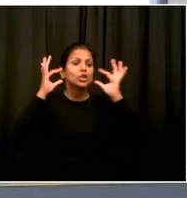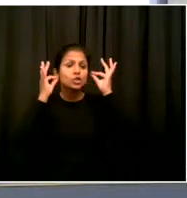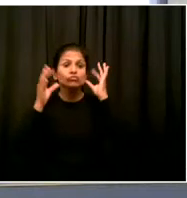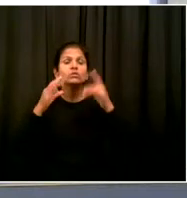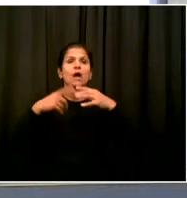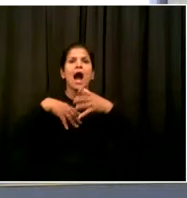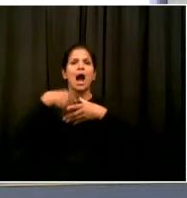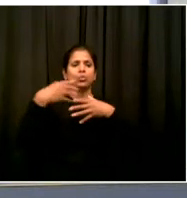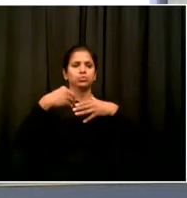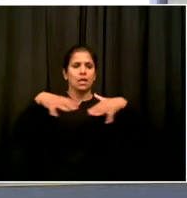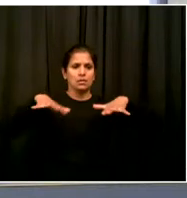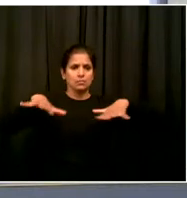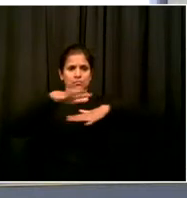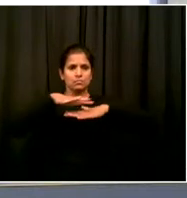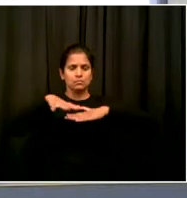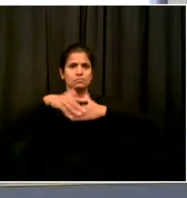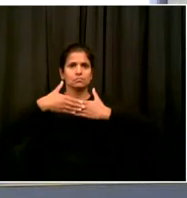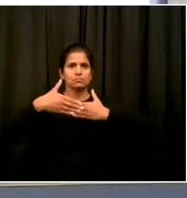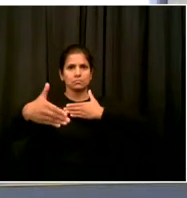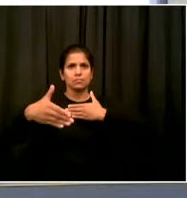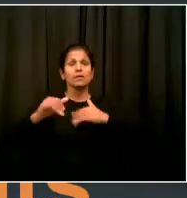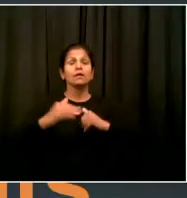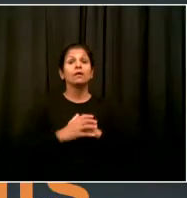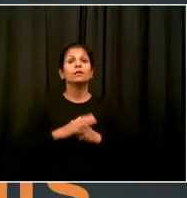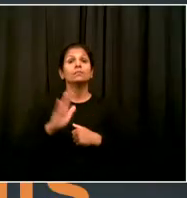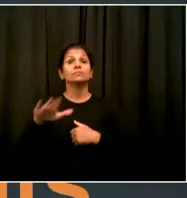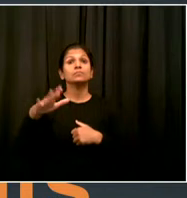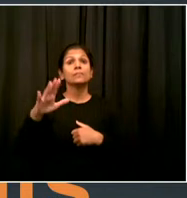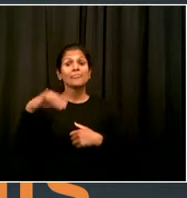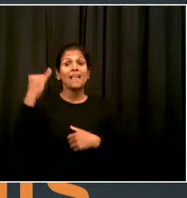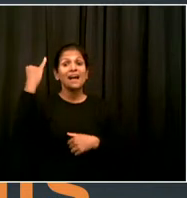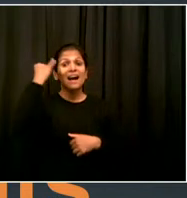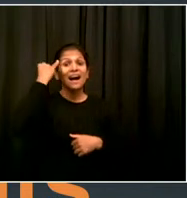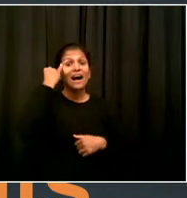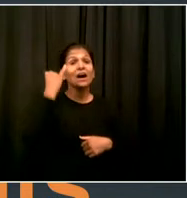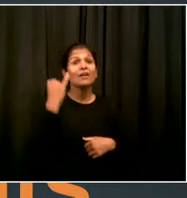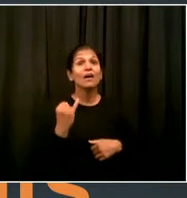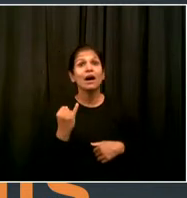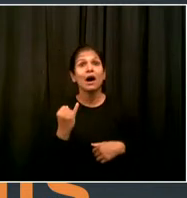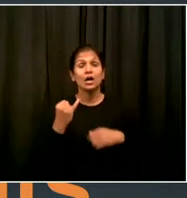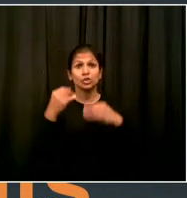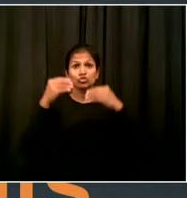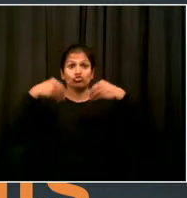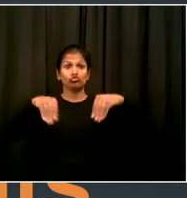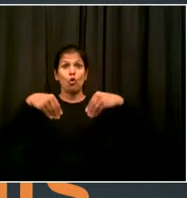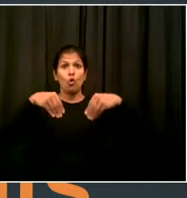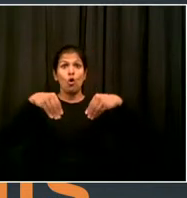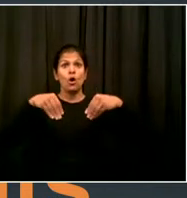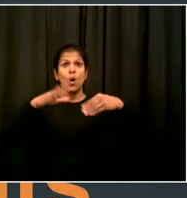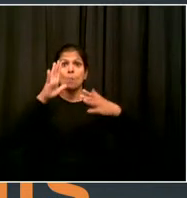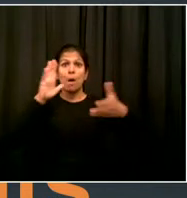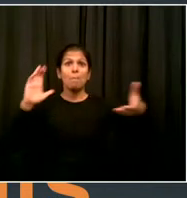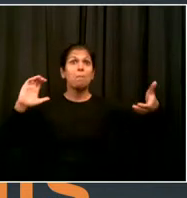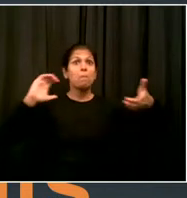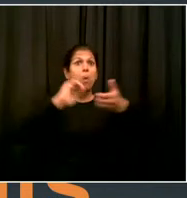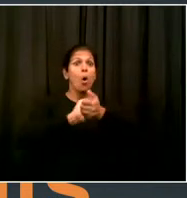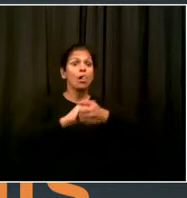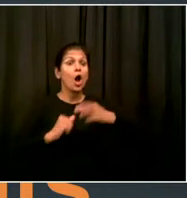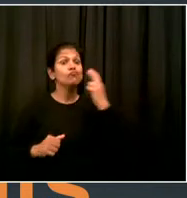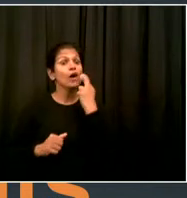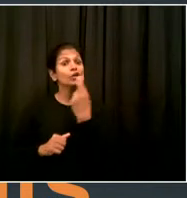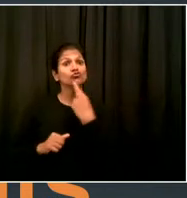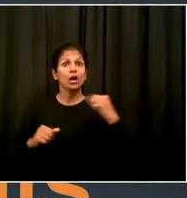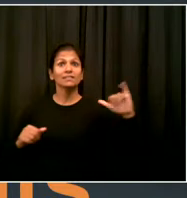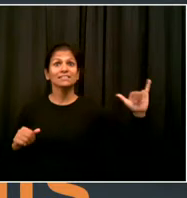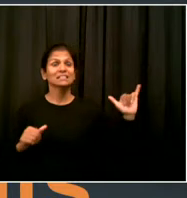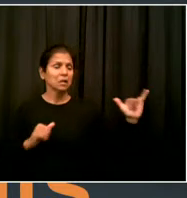sticking to the sidewalk directly in front of their building. So that being said, we don't anticipate a lot of safety concerns. The key thing, again, is to keep